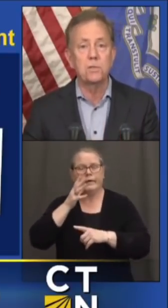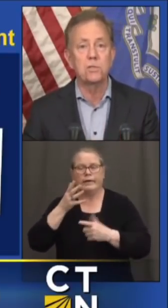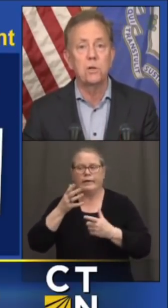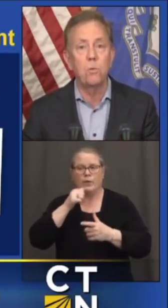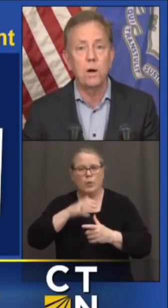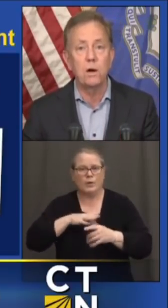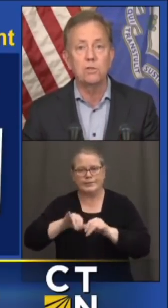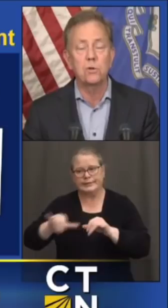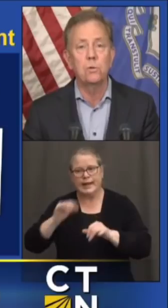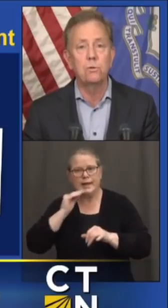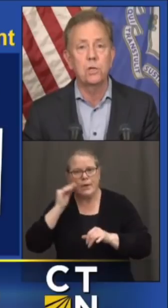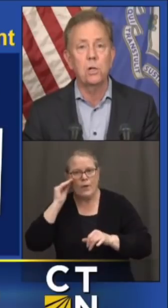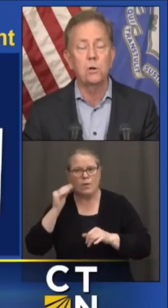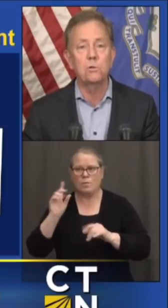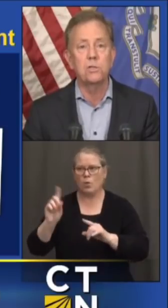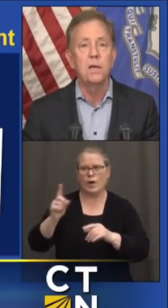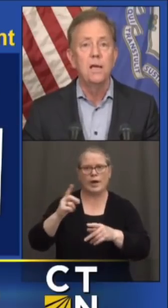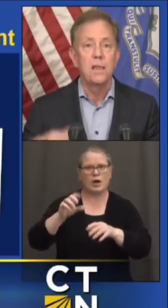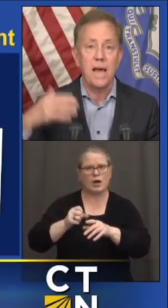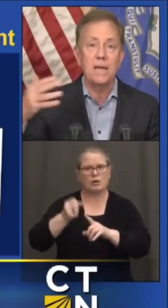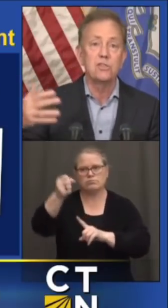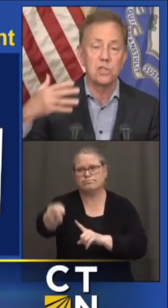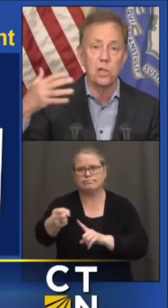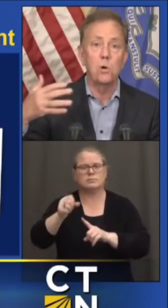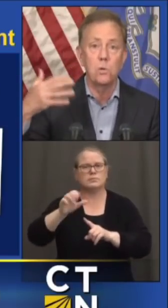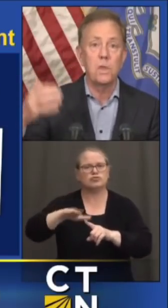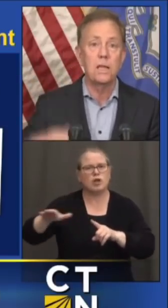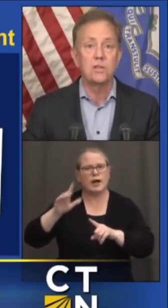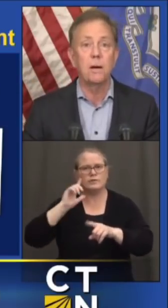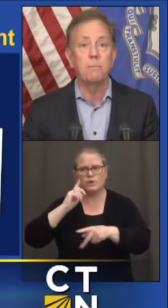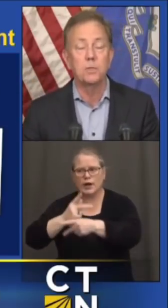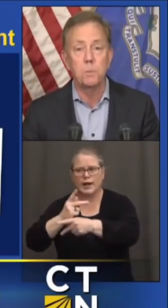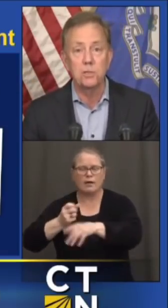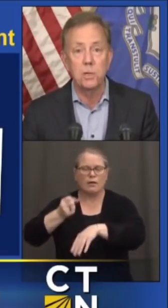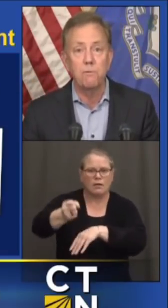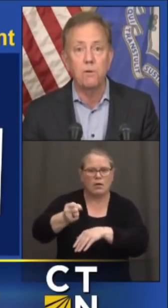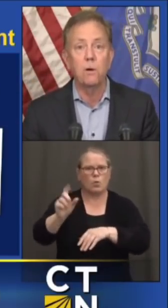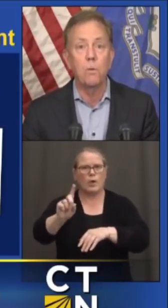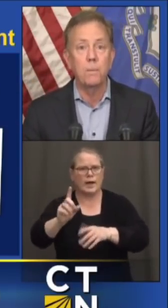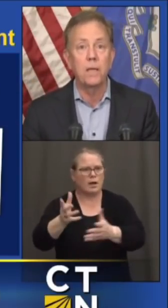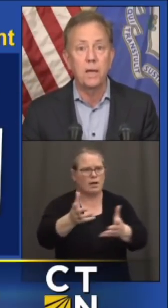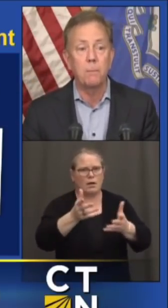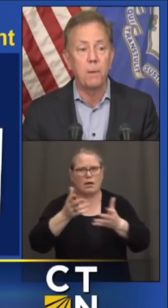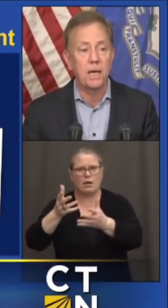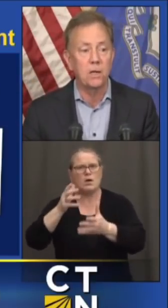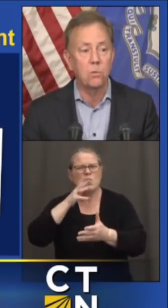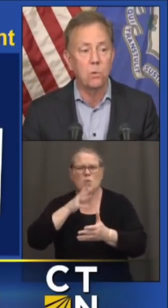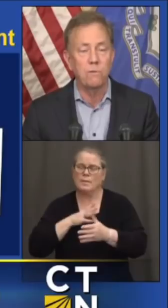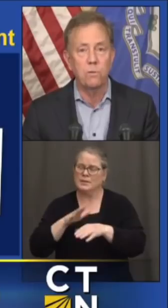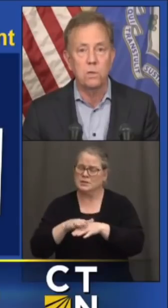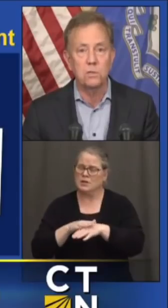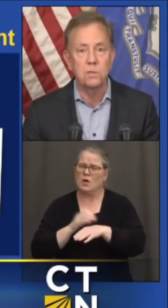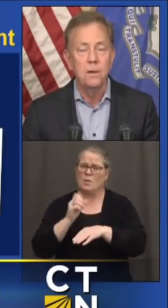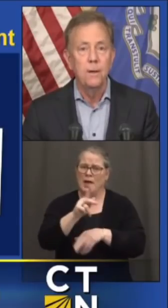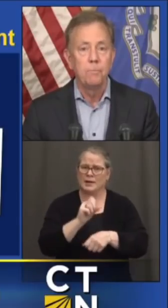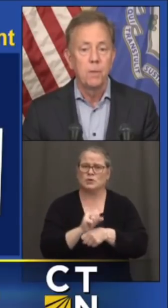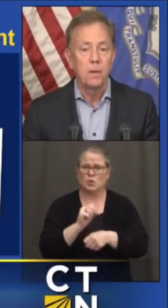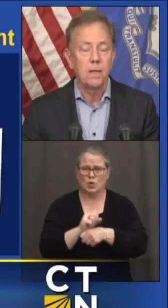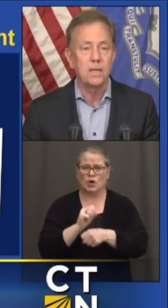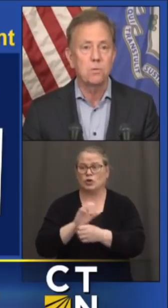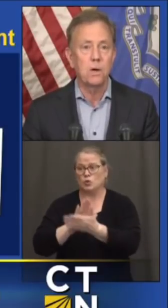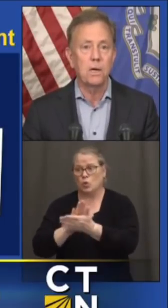expenses, nowhere, schools closed. That has slowed things up, especially for women getting back into the workforce.